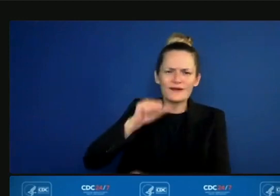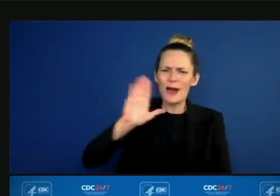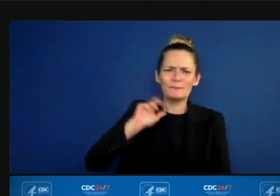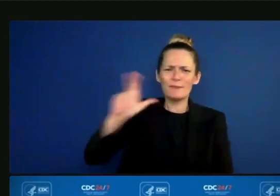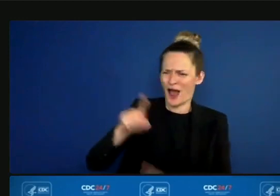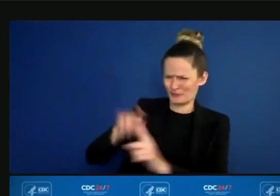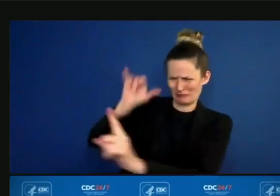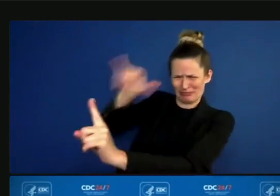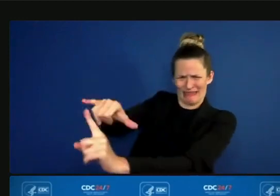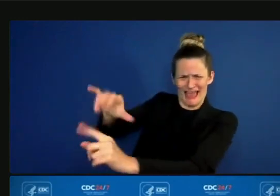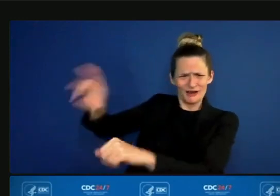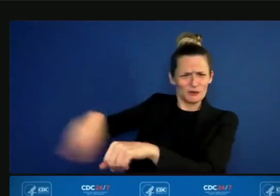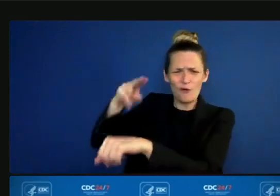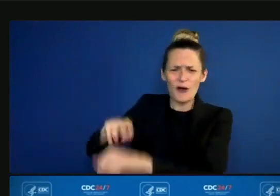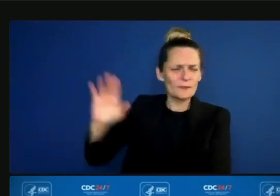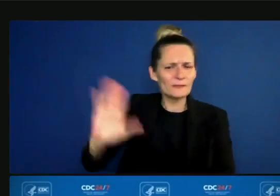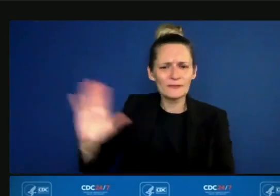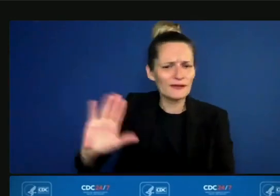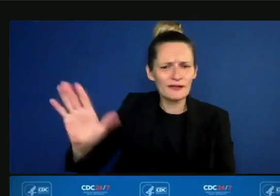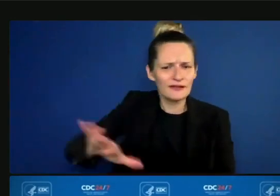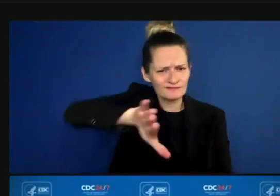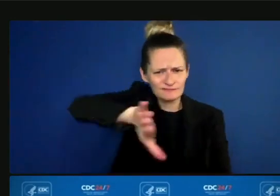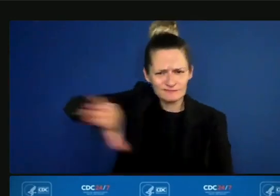different new normal that has equity much more at the heart of it.